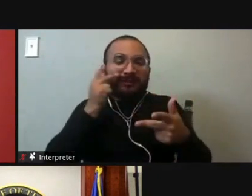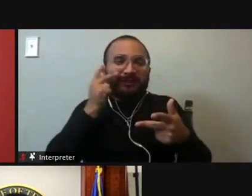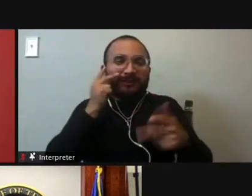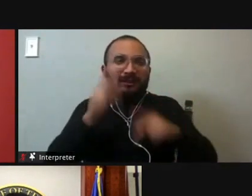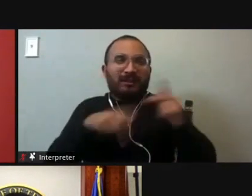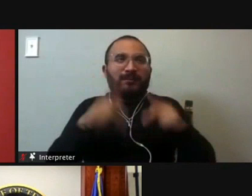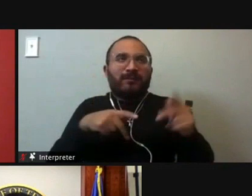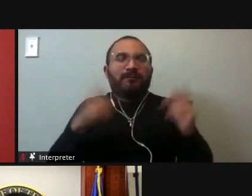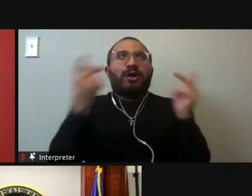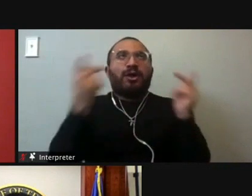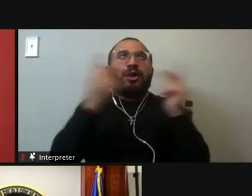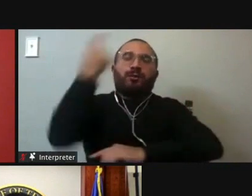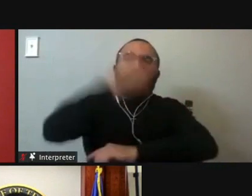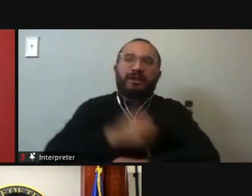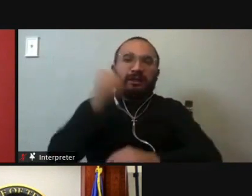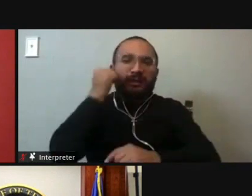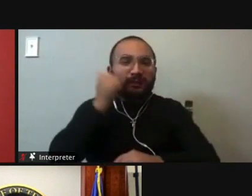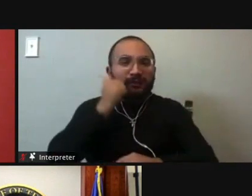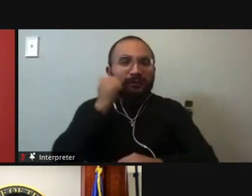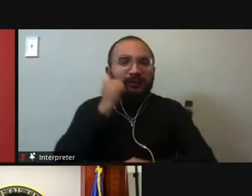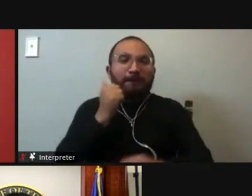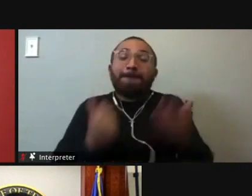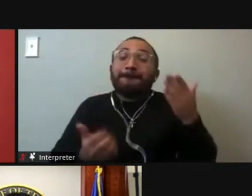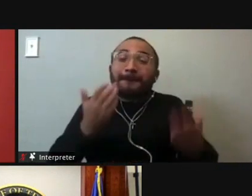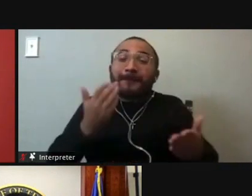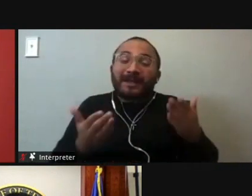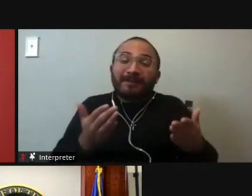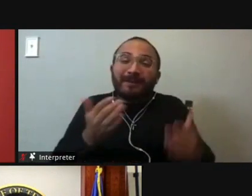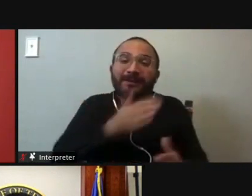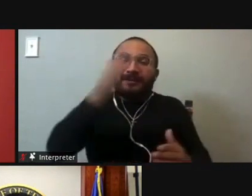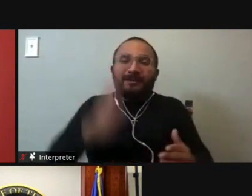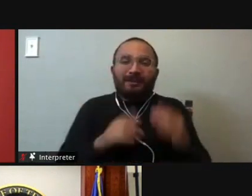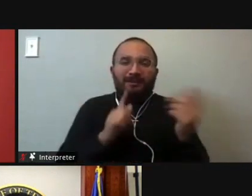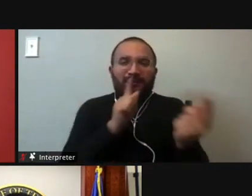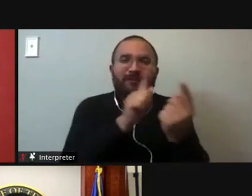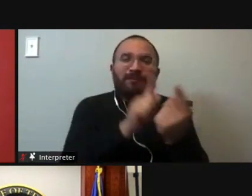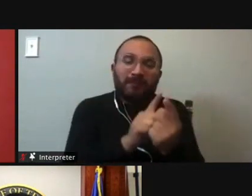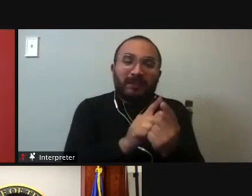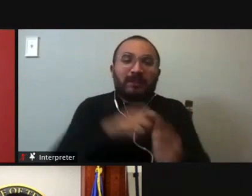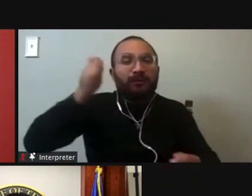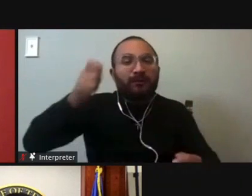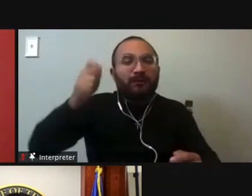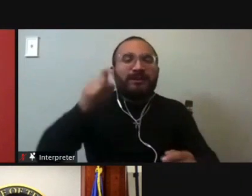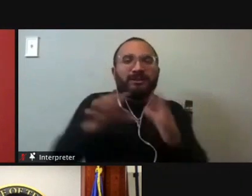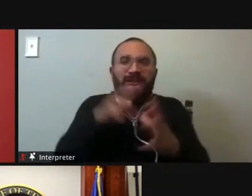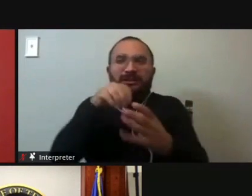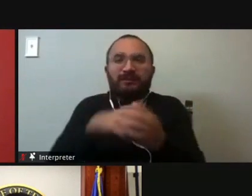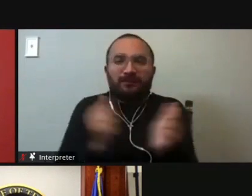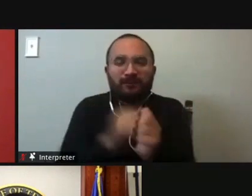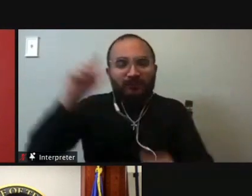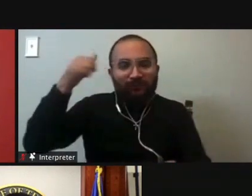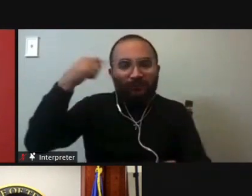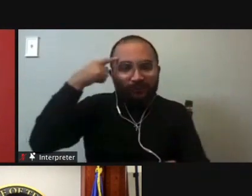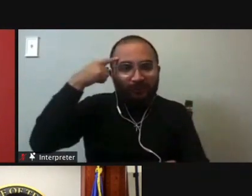You may never in your whole life, um, meet a legislator. You have to really be involved in government to